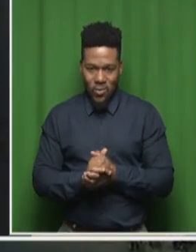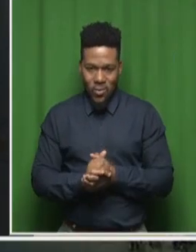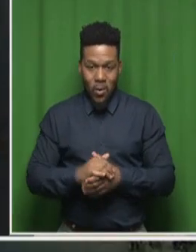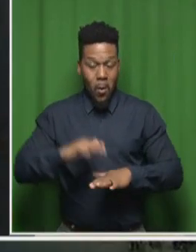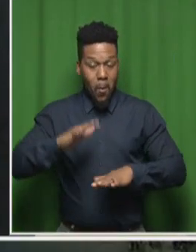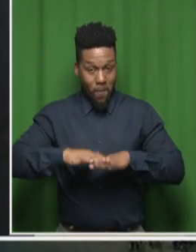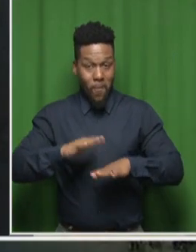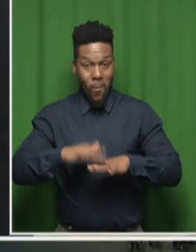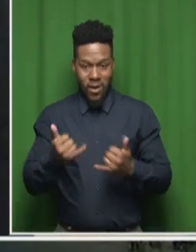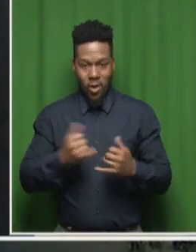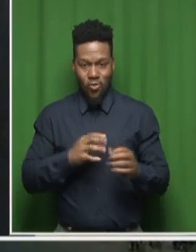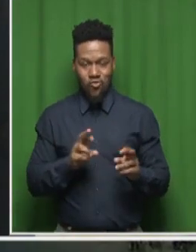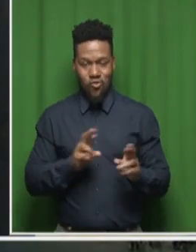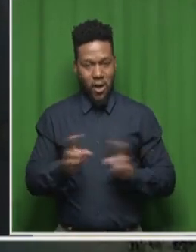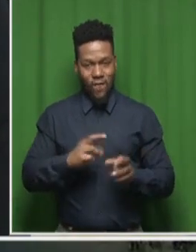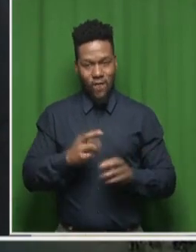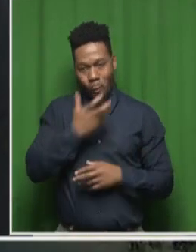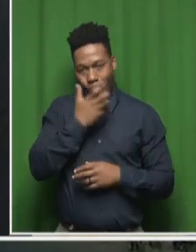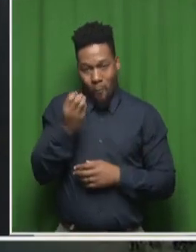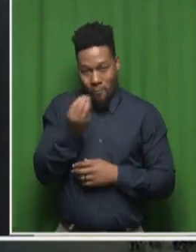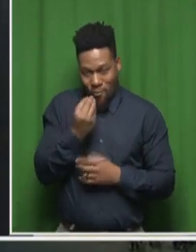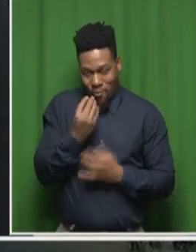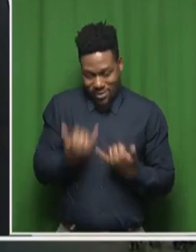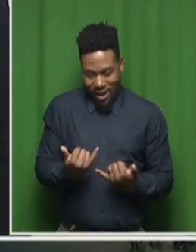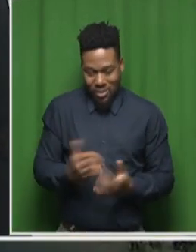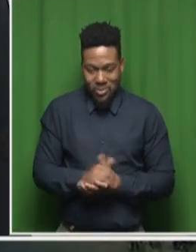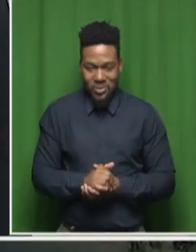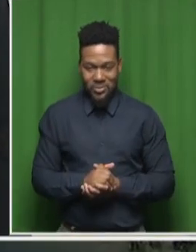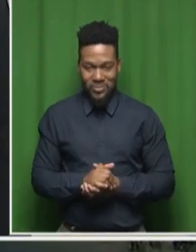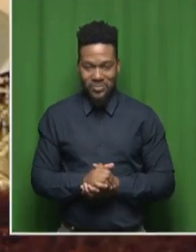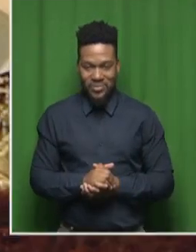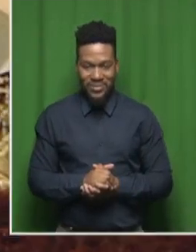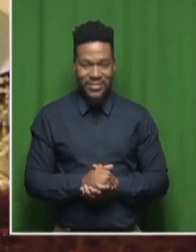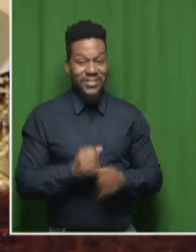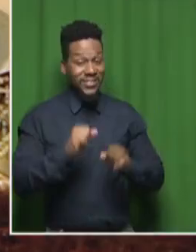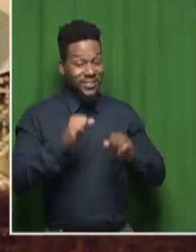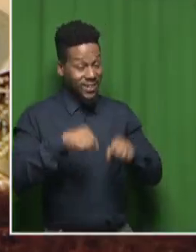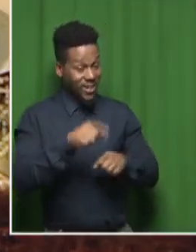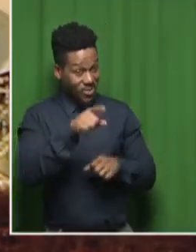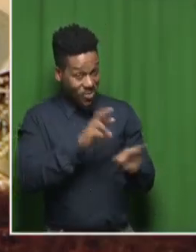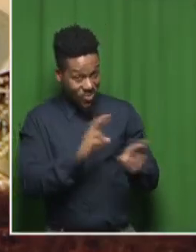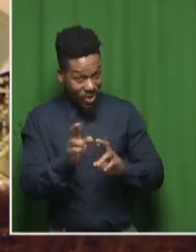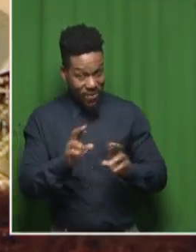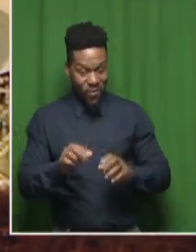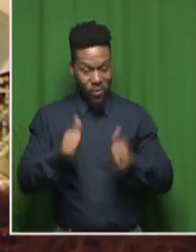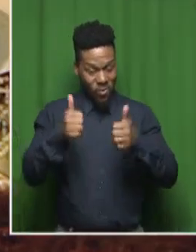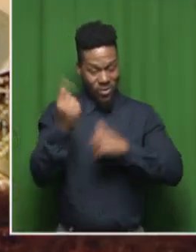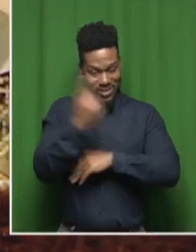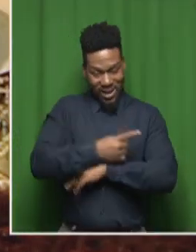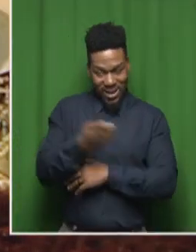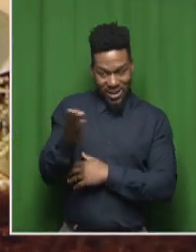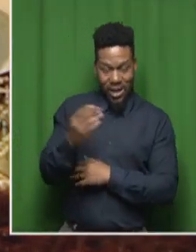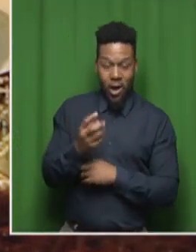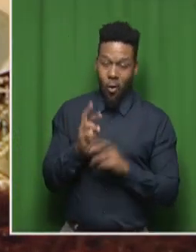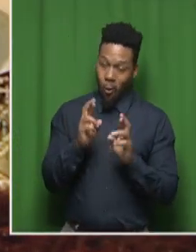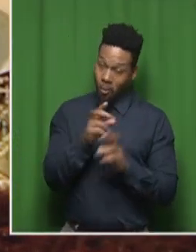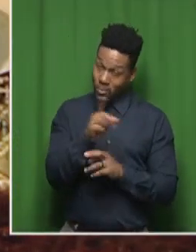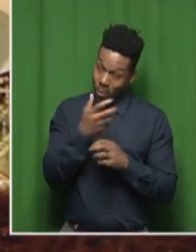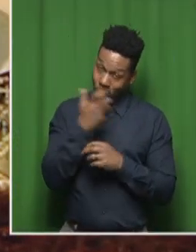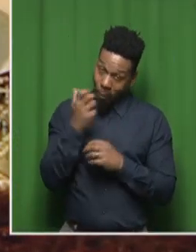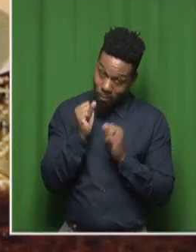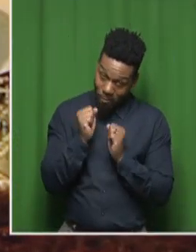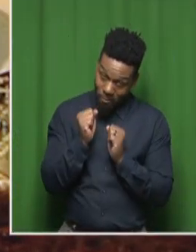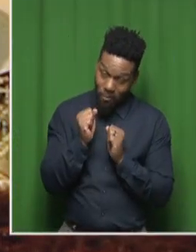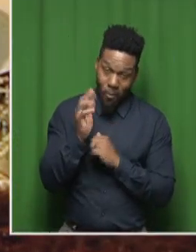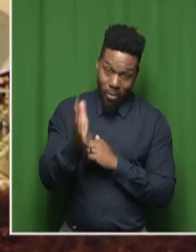cook and poiki at this point. Sounds like you're in for a good treat and a good day. hope you go out there and get warm, stay warm. All